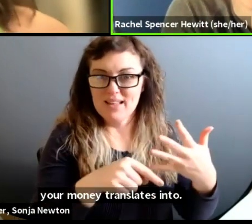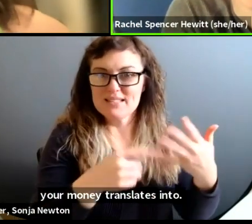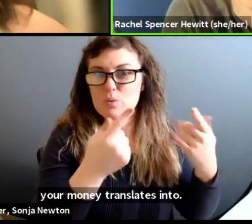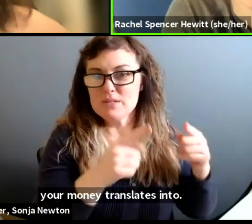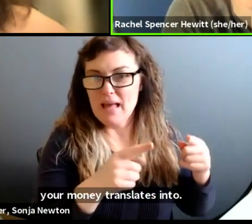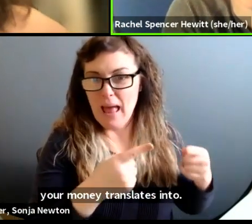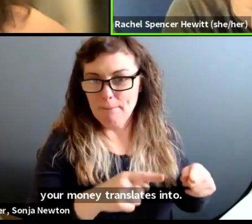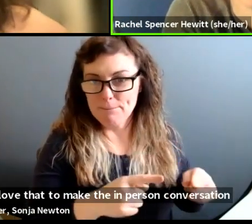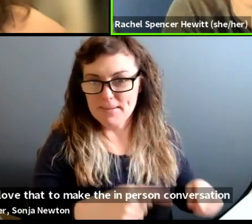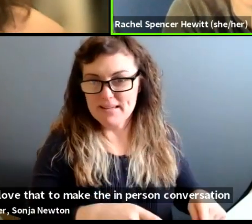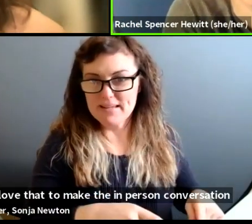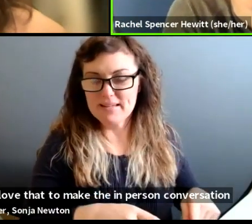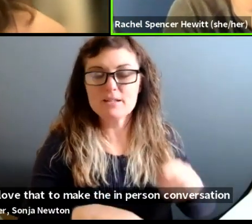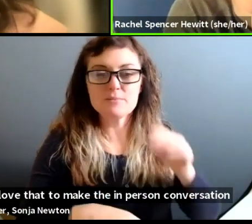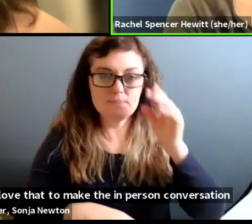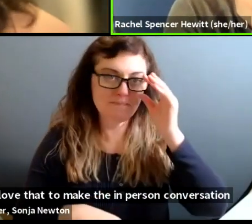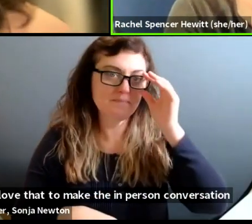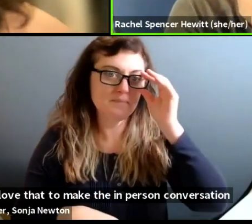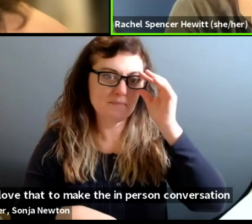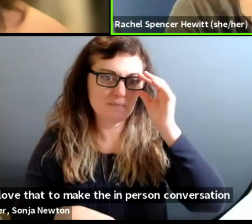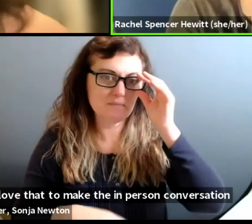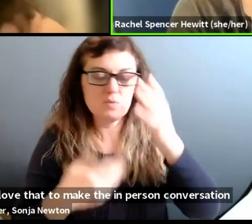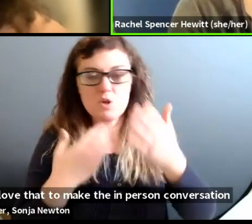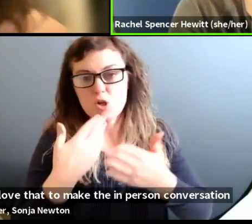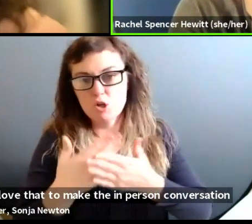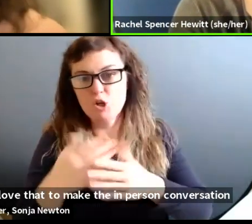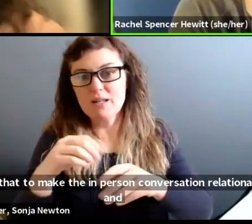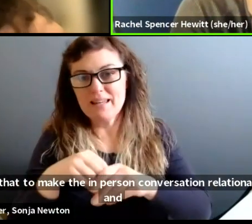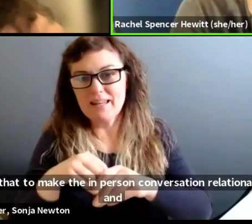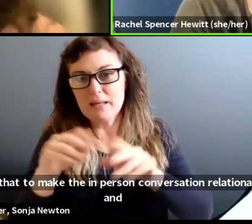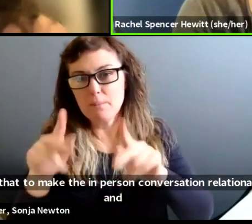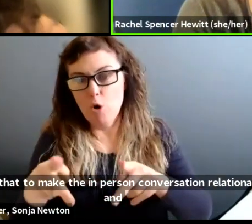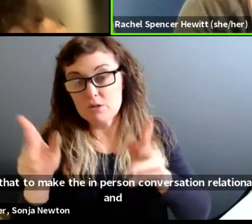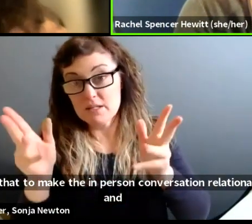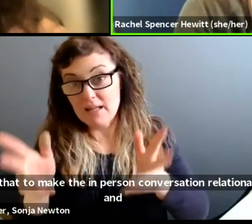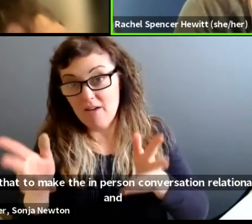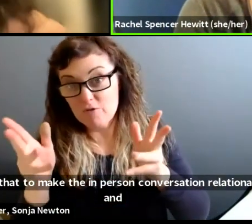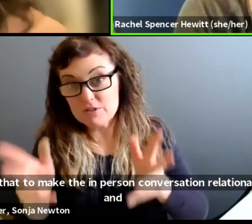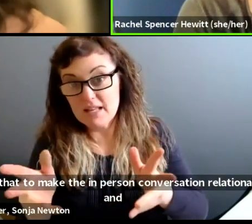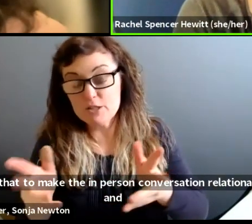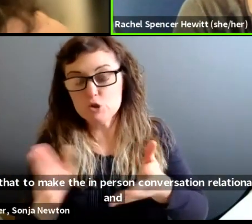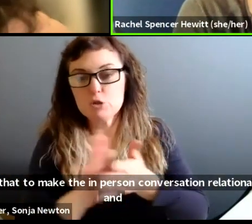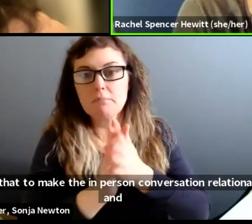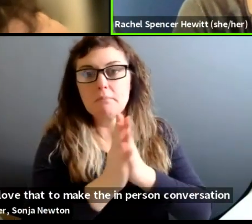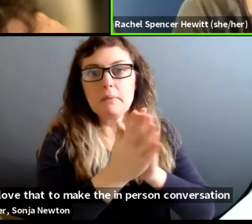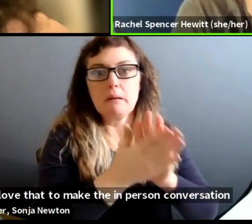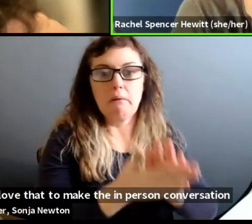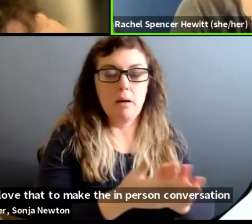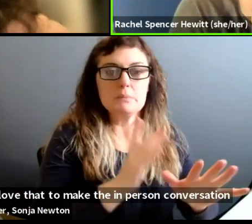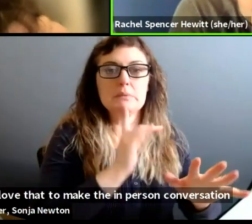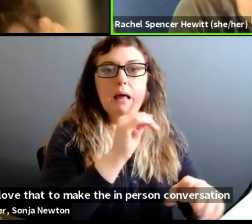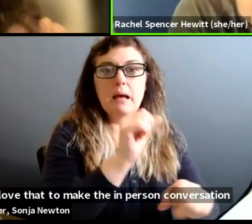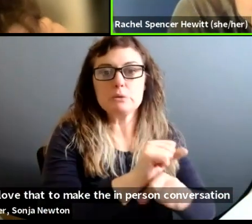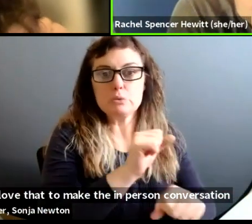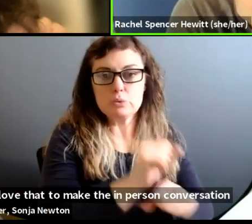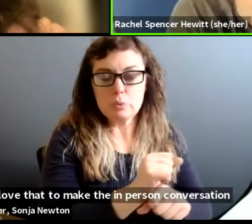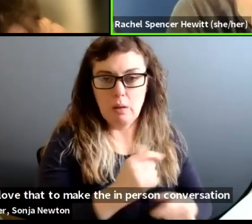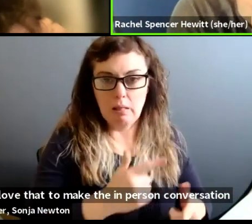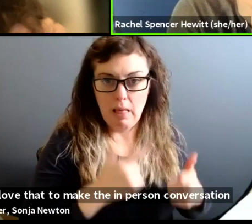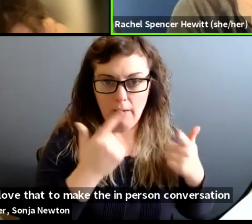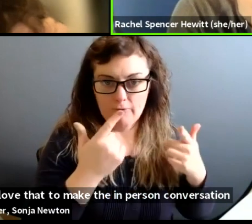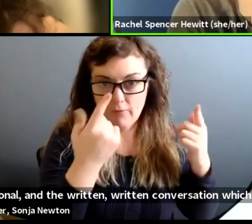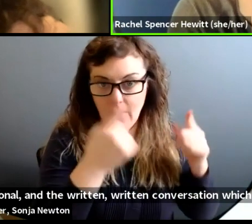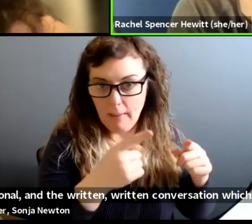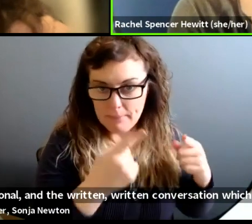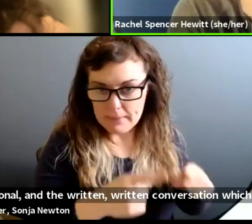make the in-person conversation relational and the written, the written conversation, which also sounds very on track for